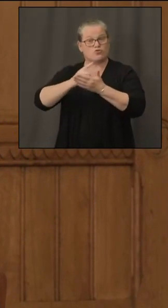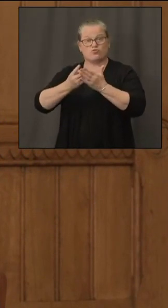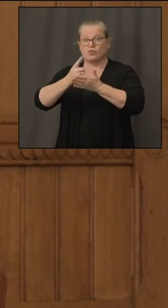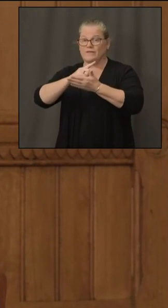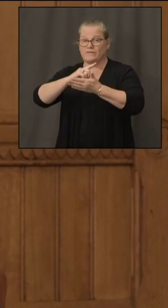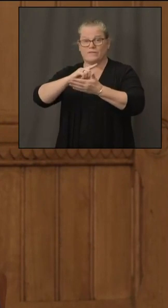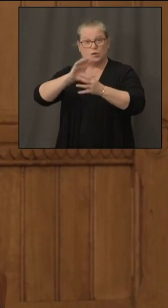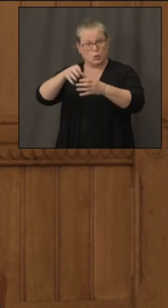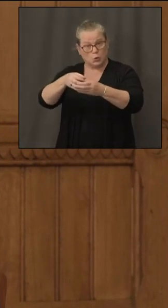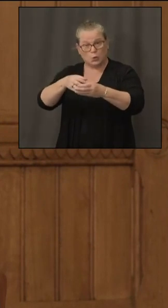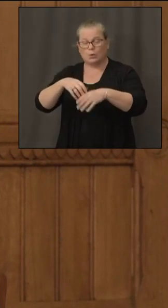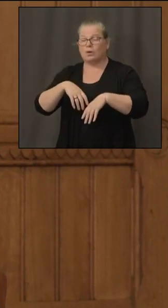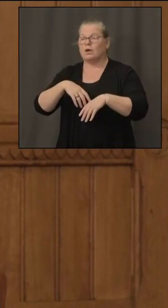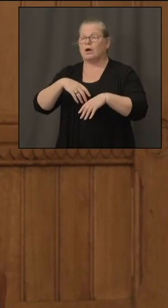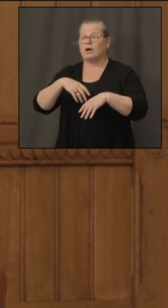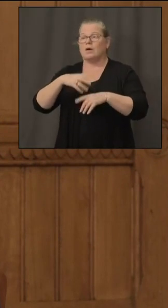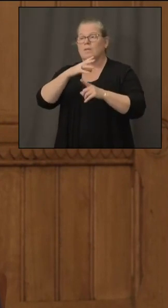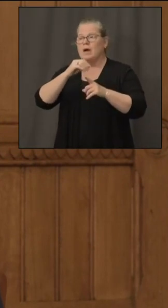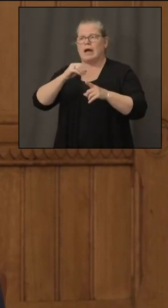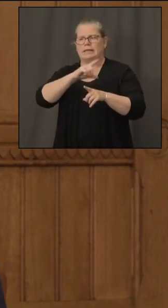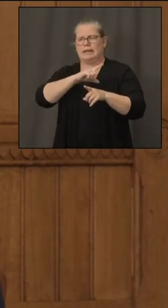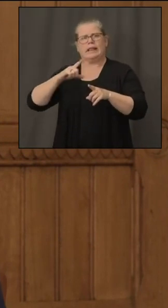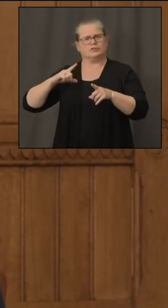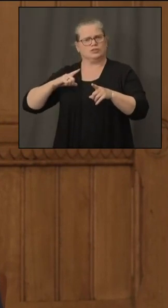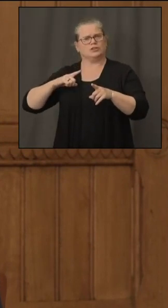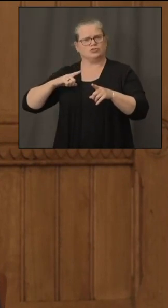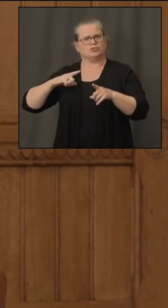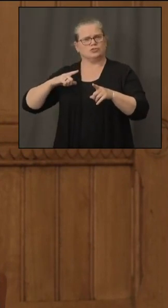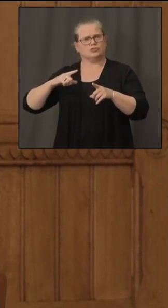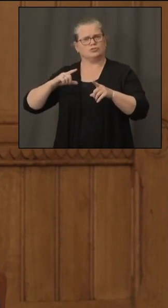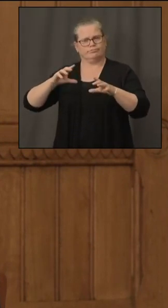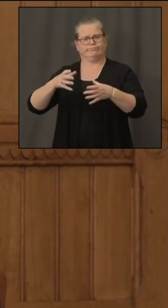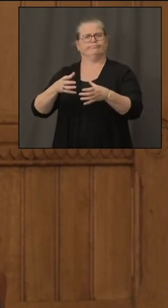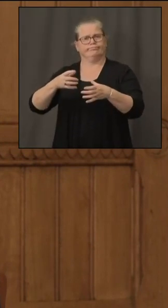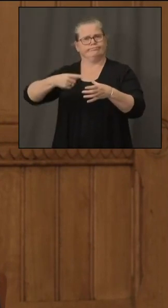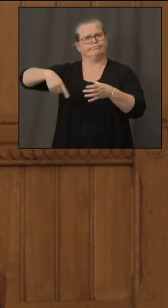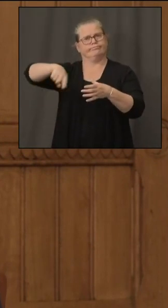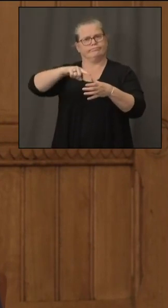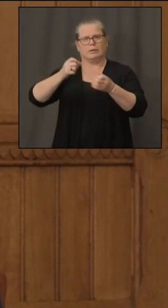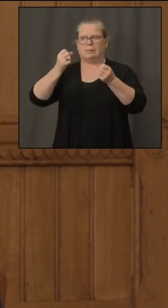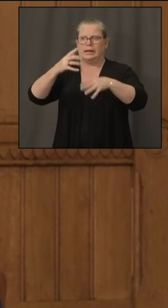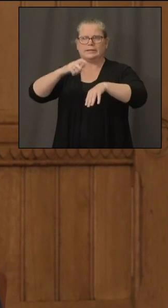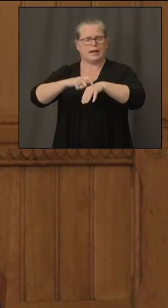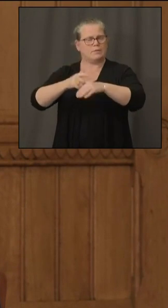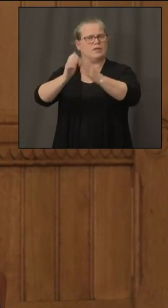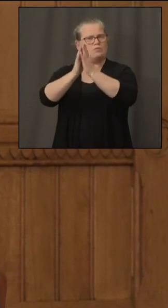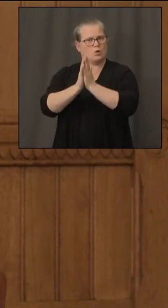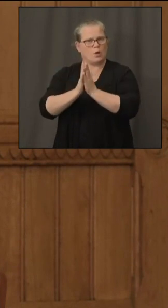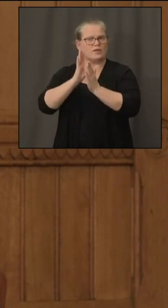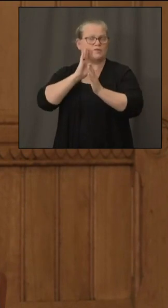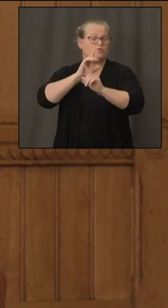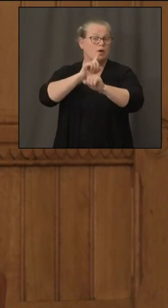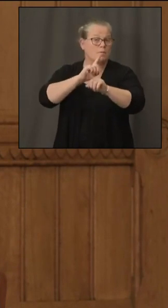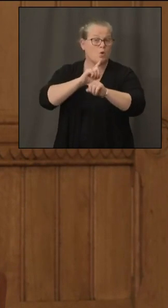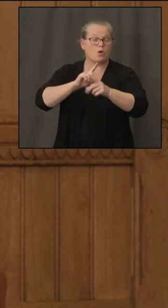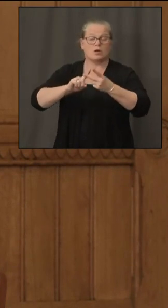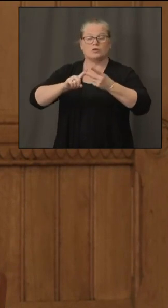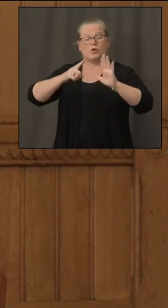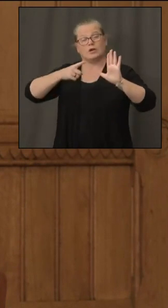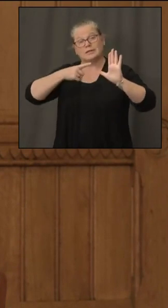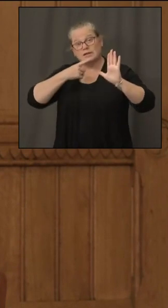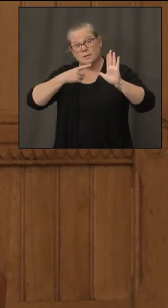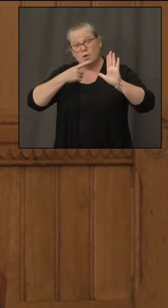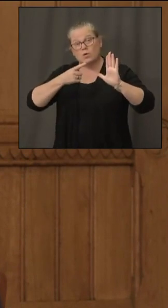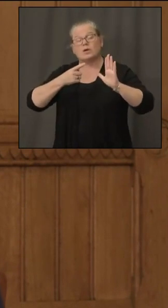assembly has in many instances uh requested pura to provide reports um or testimony uh to uh the